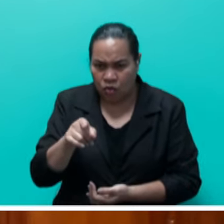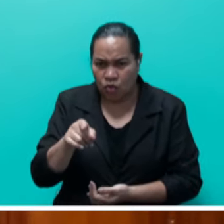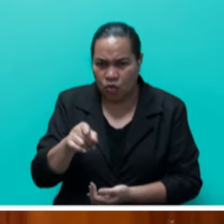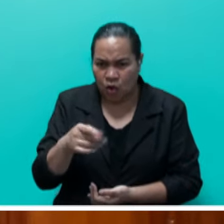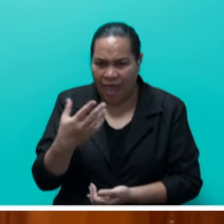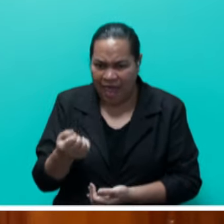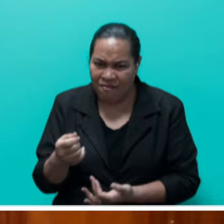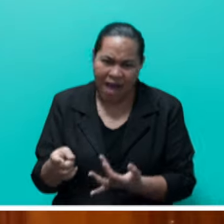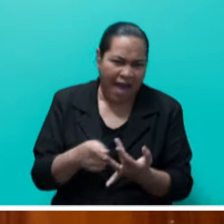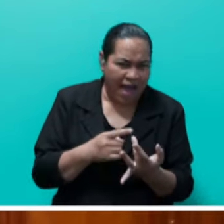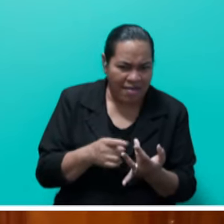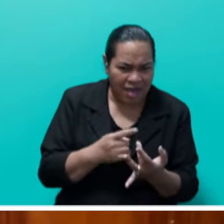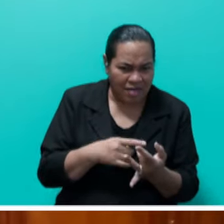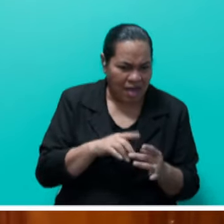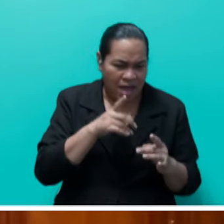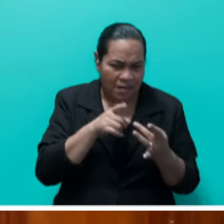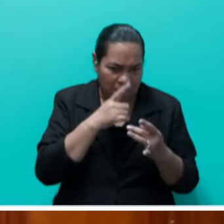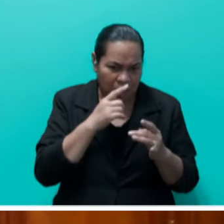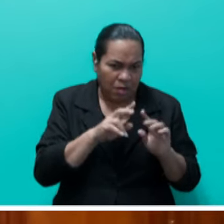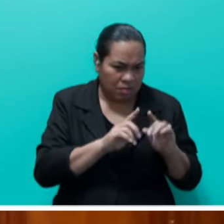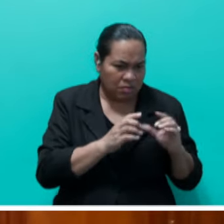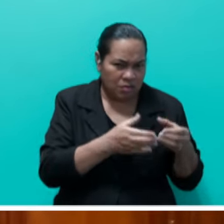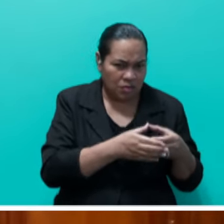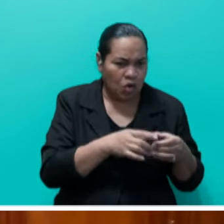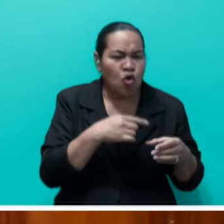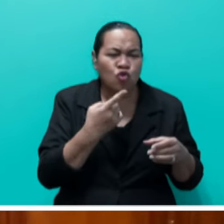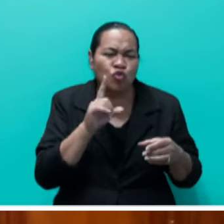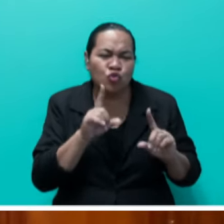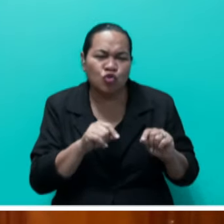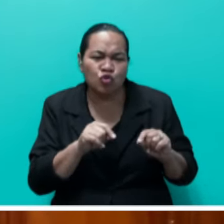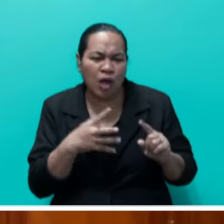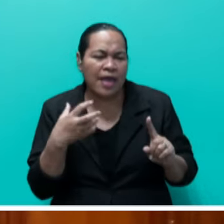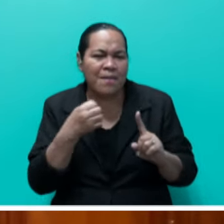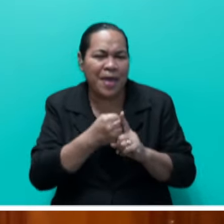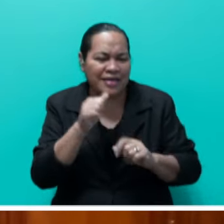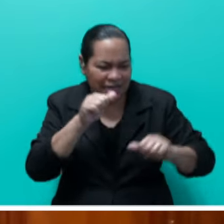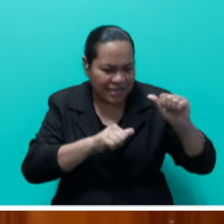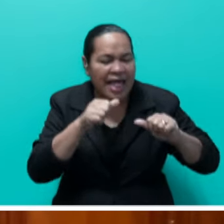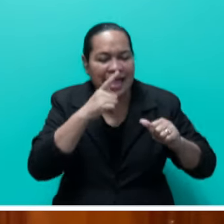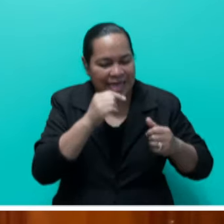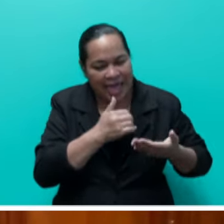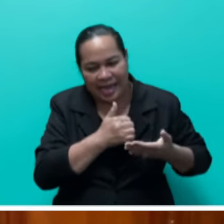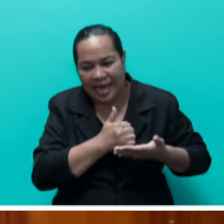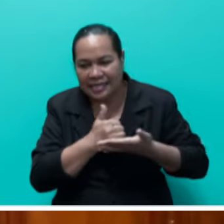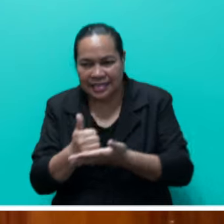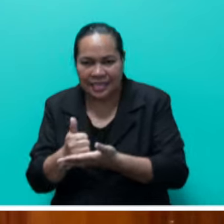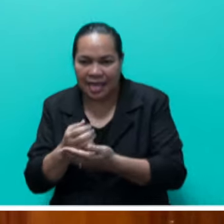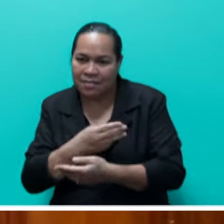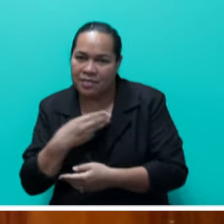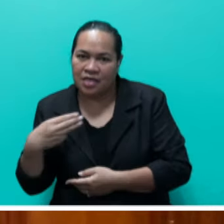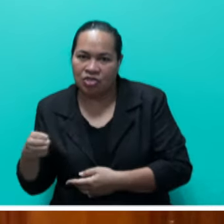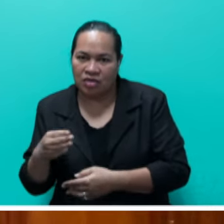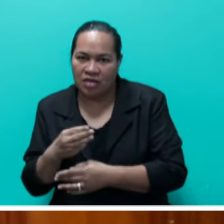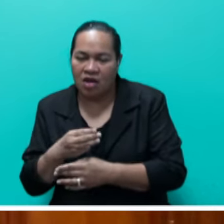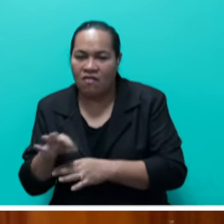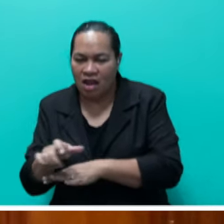alternative panel of people who do fisheries impact assessments that can assist the Ministry of Lands, or do you farm that work